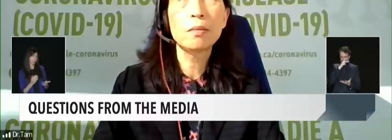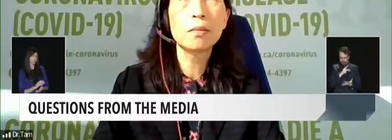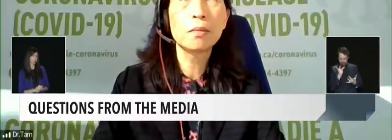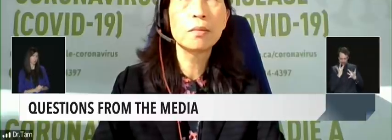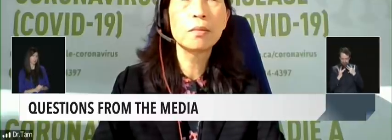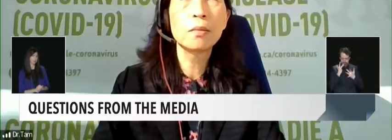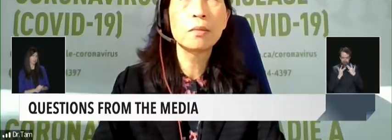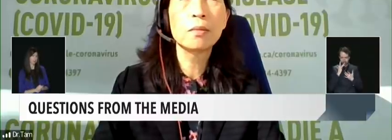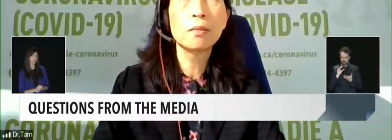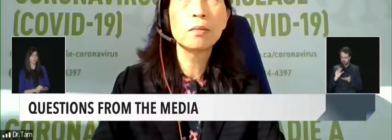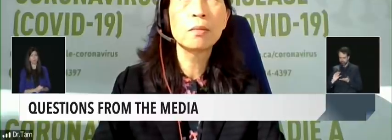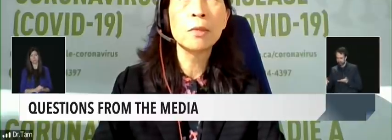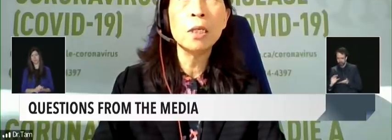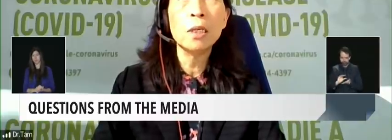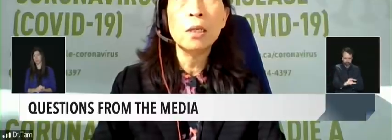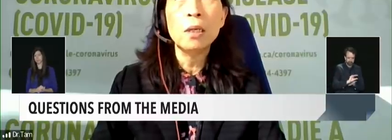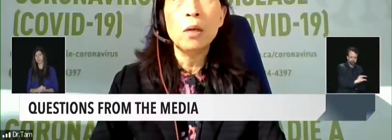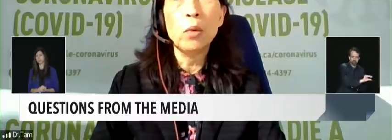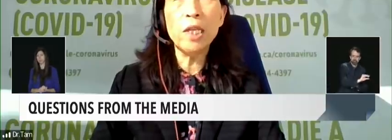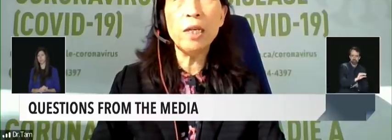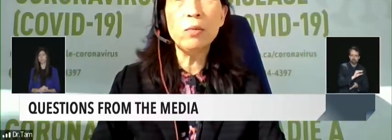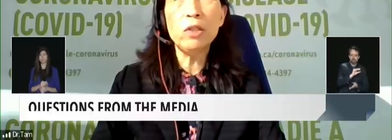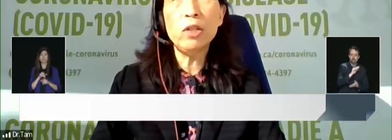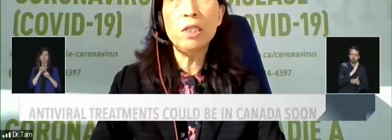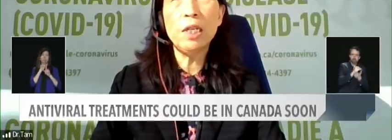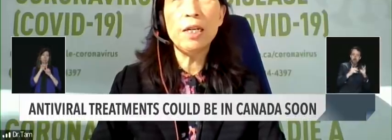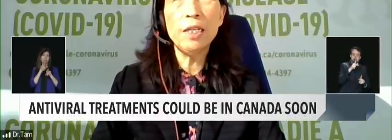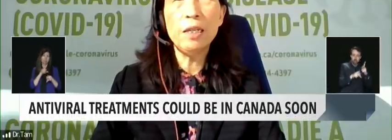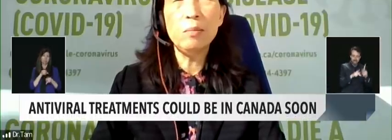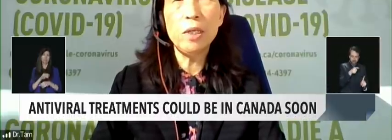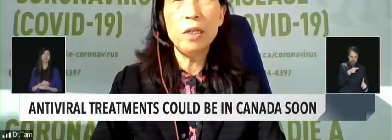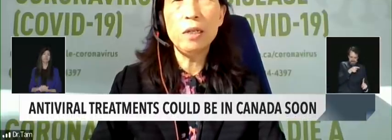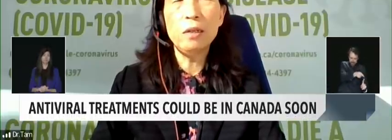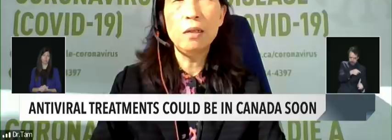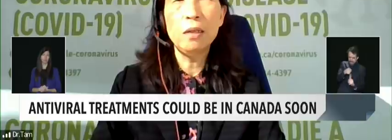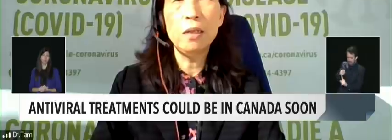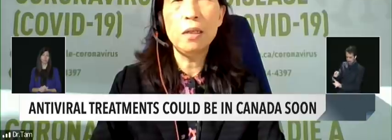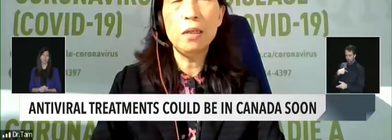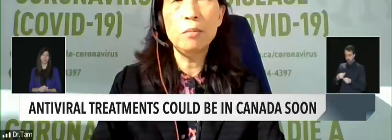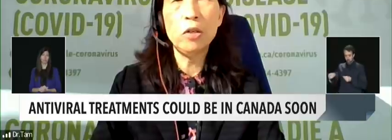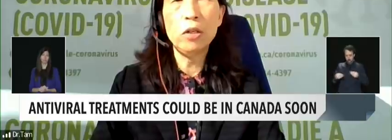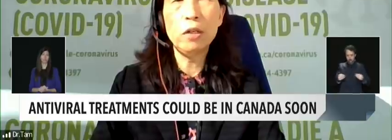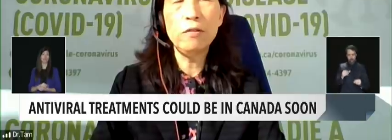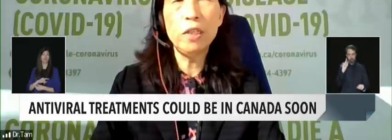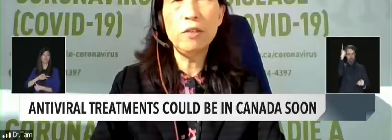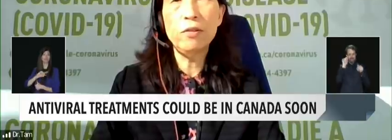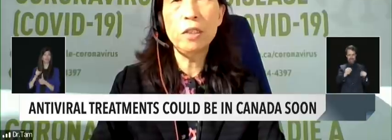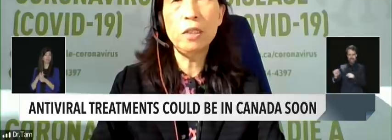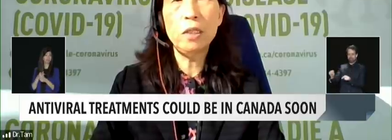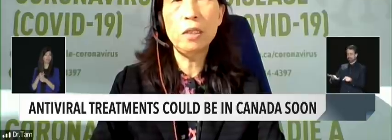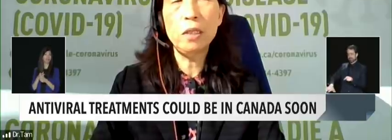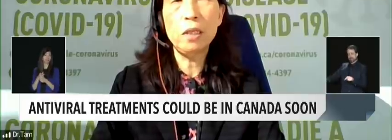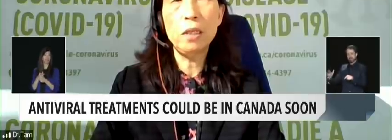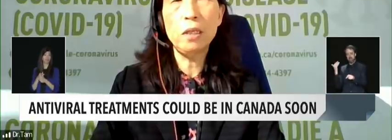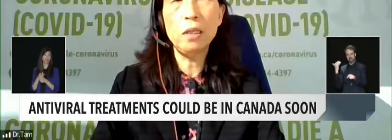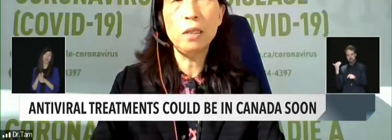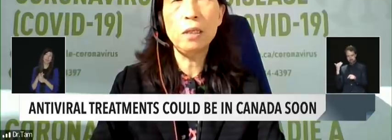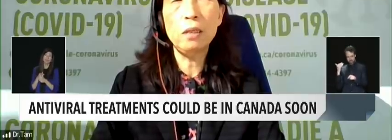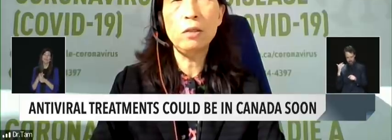Canada, and if? Well, think we're trying to line up all of the different